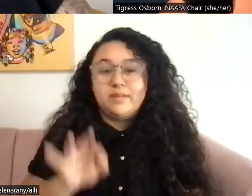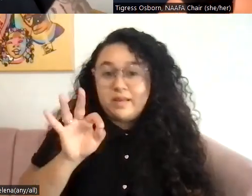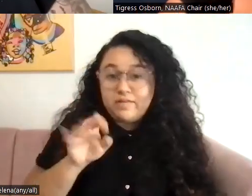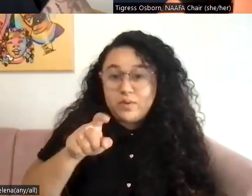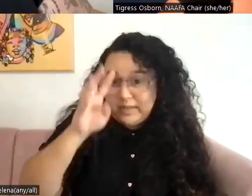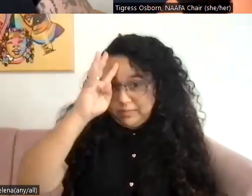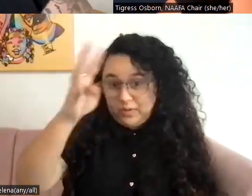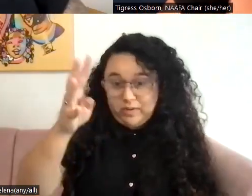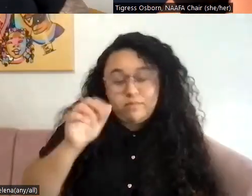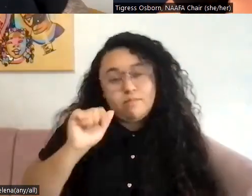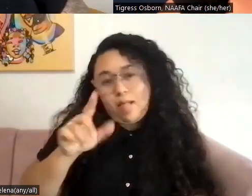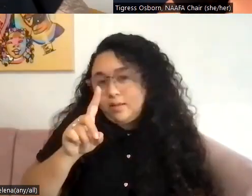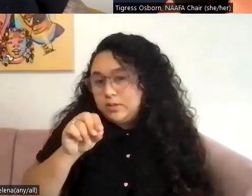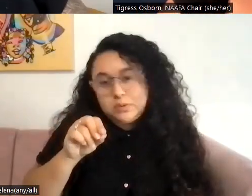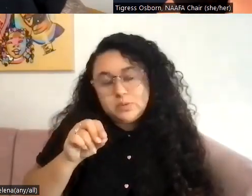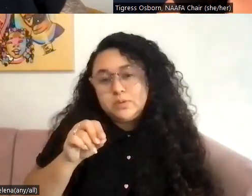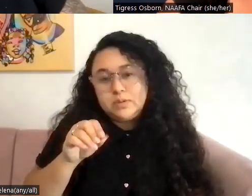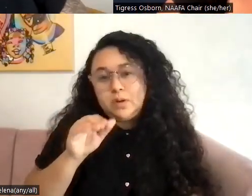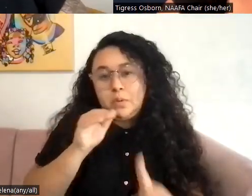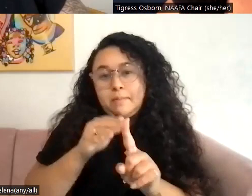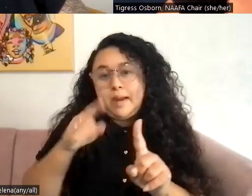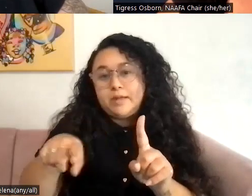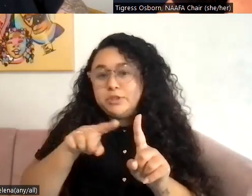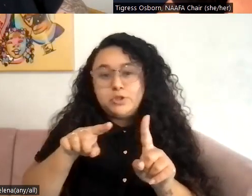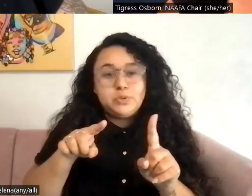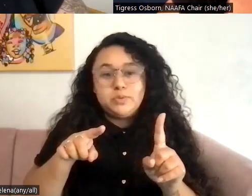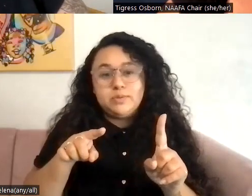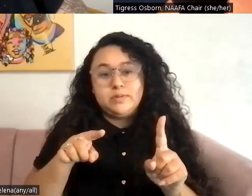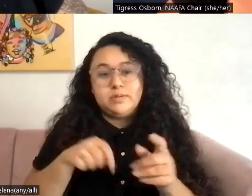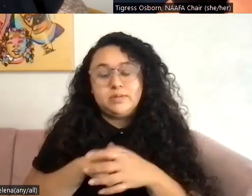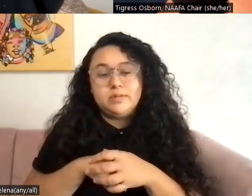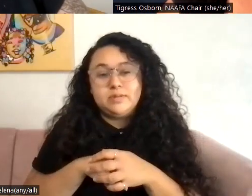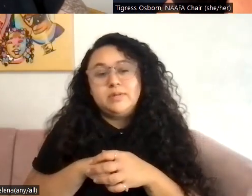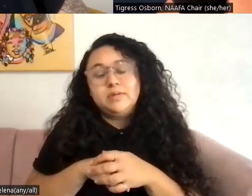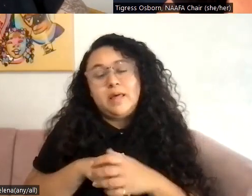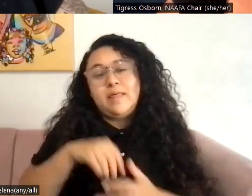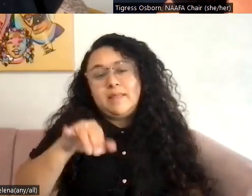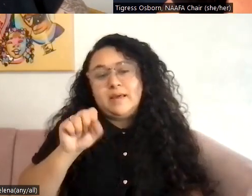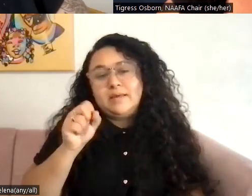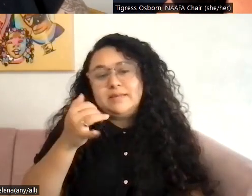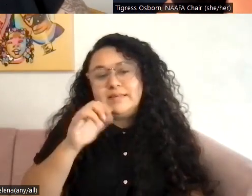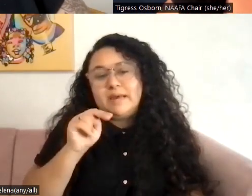creative, which we all do, I want to remind you that that is a, a sign of our